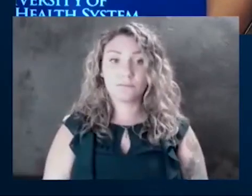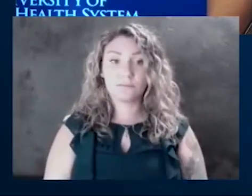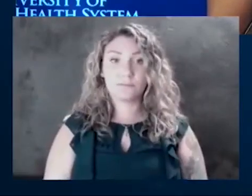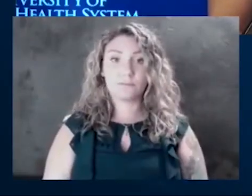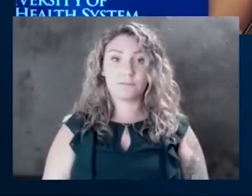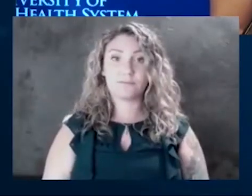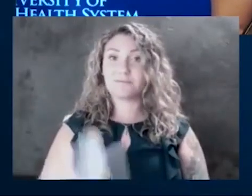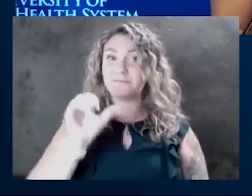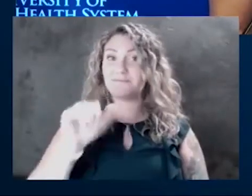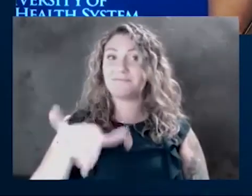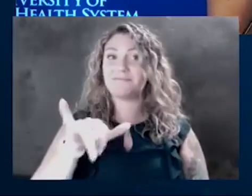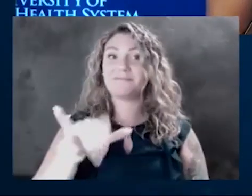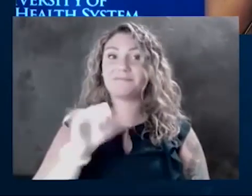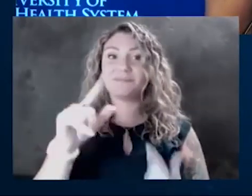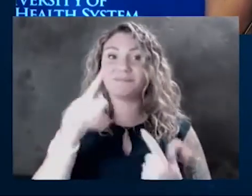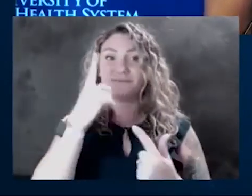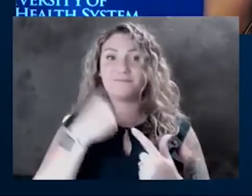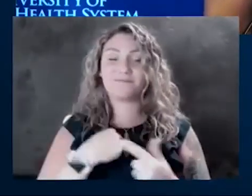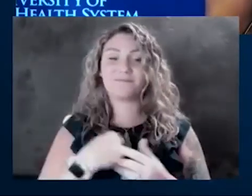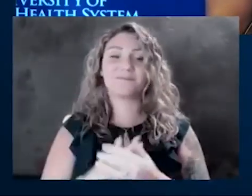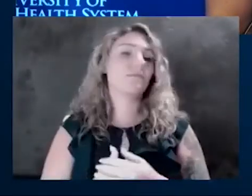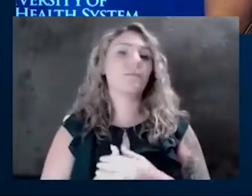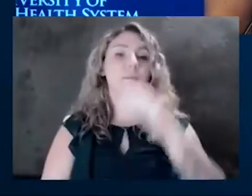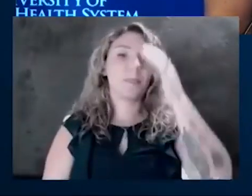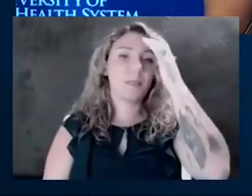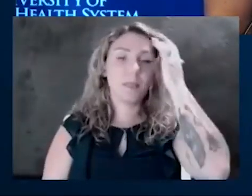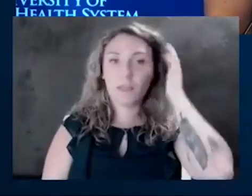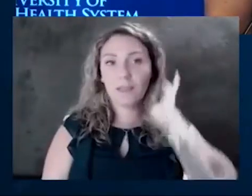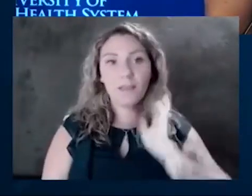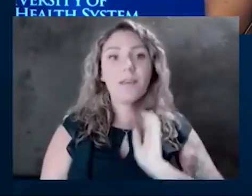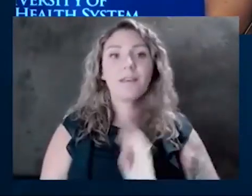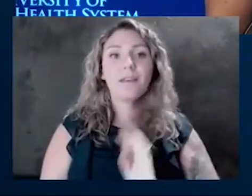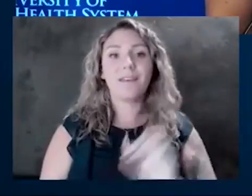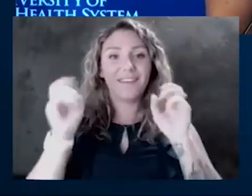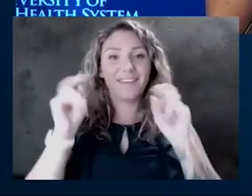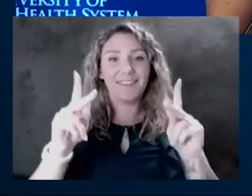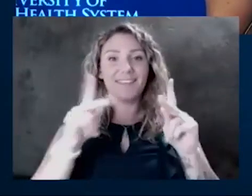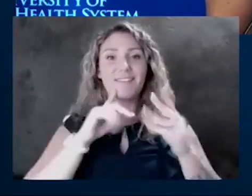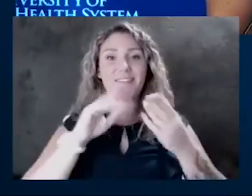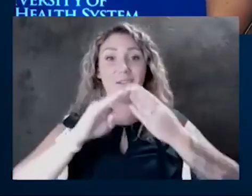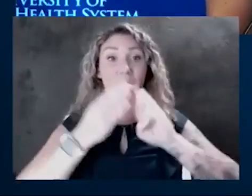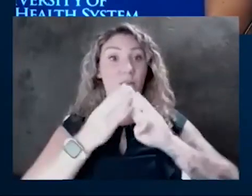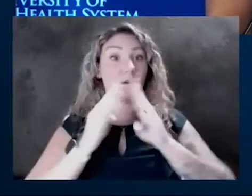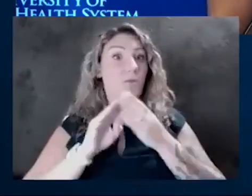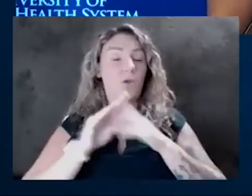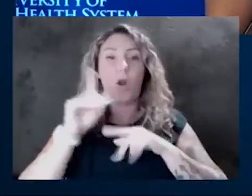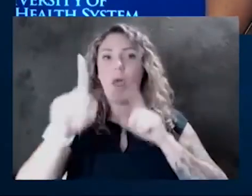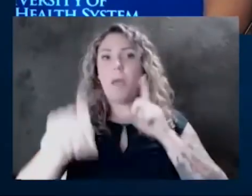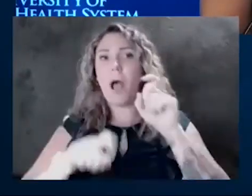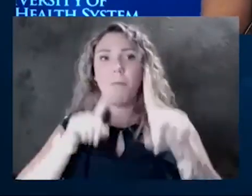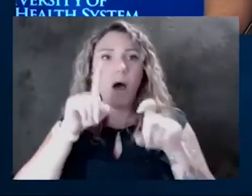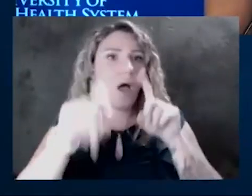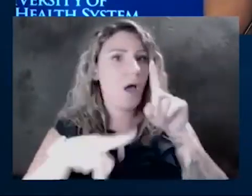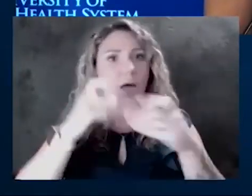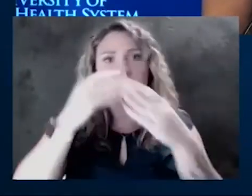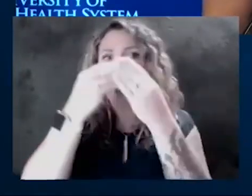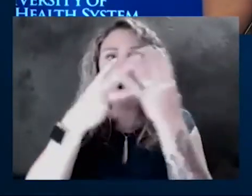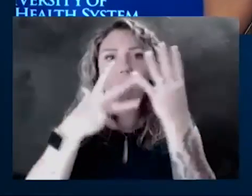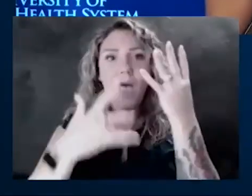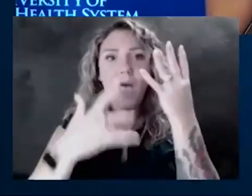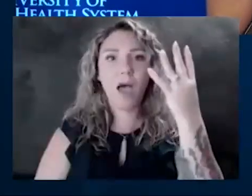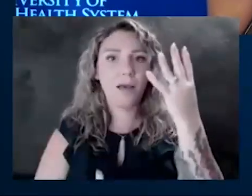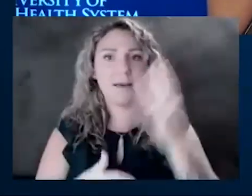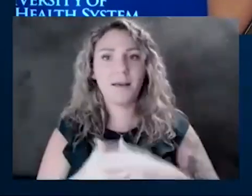That's all for me. Thank you. Thanks, Taylor. Okay. The community is on fire today. They have tons of questions coming in. So I'm just going to start